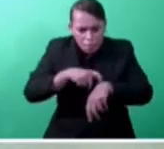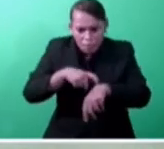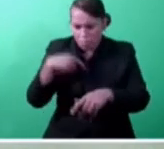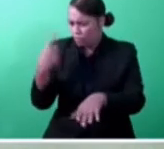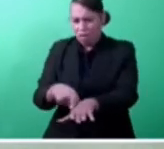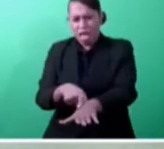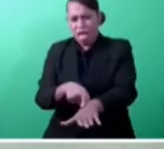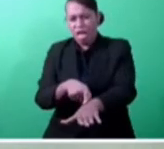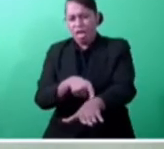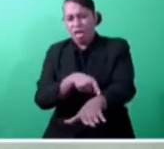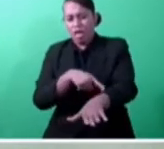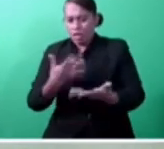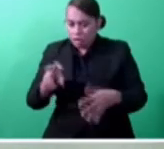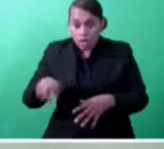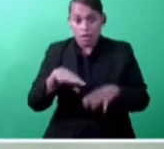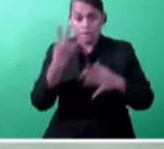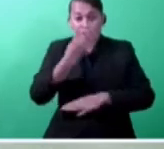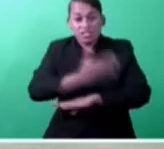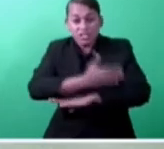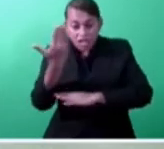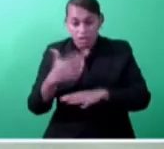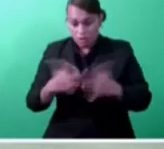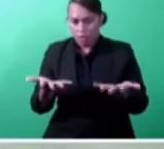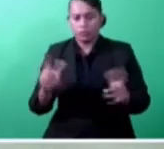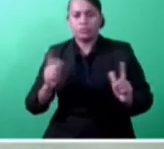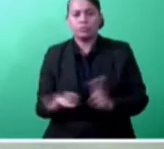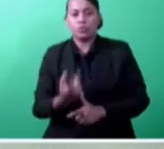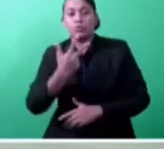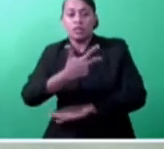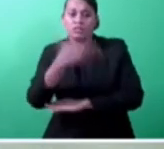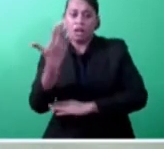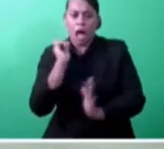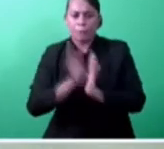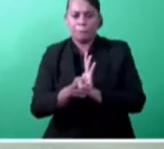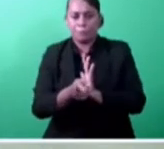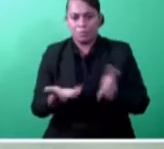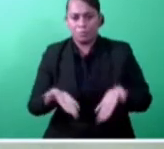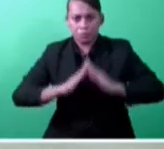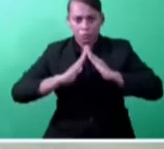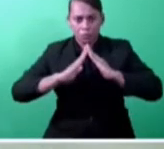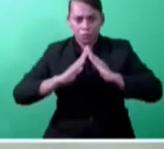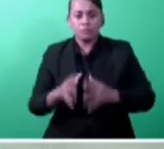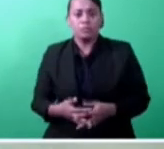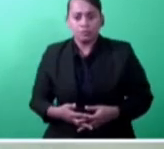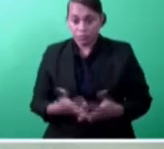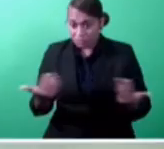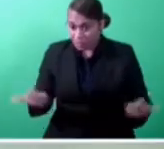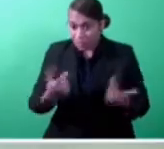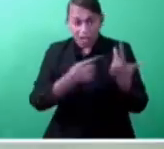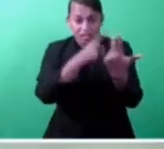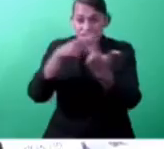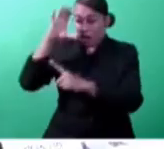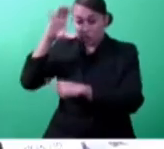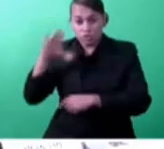business from 40 days to approximately 8 days. Mr. Speaker Sir, in many other countries such as New